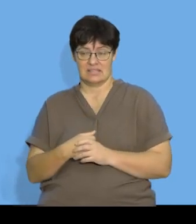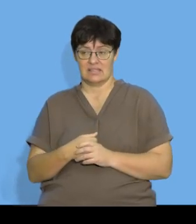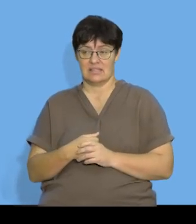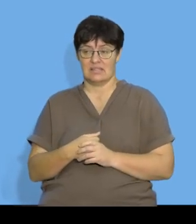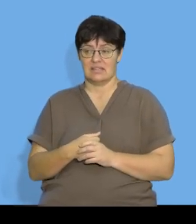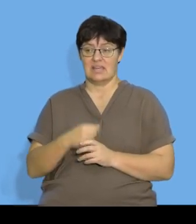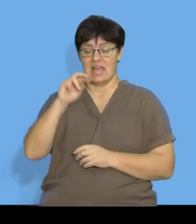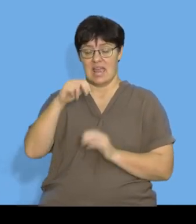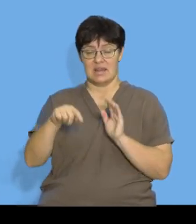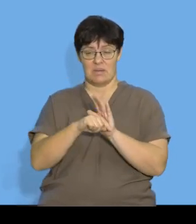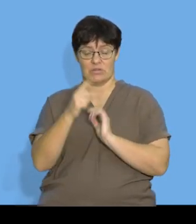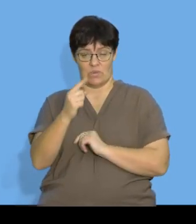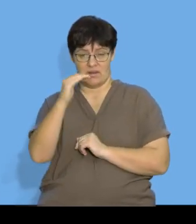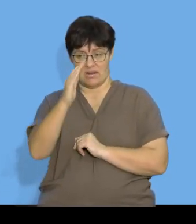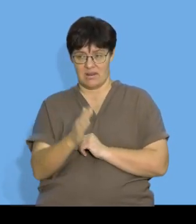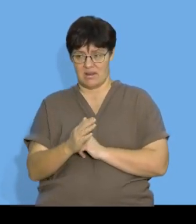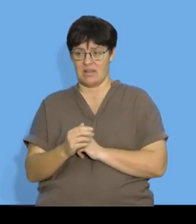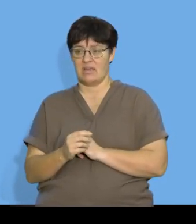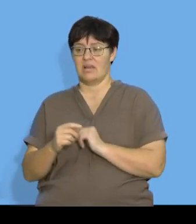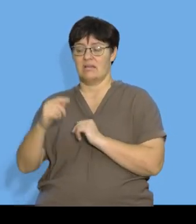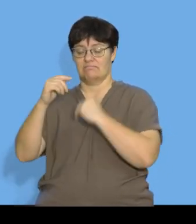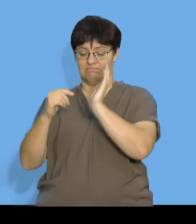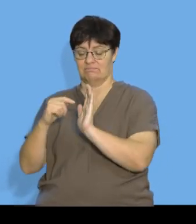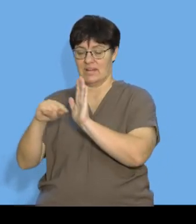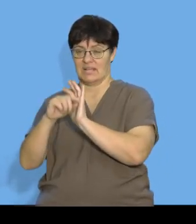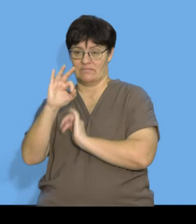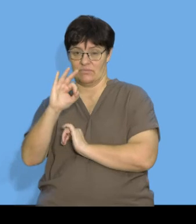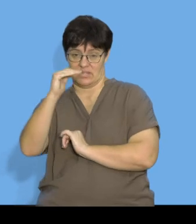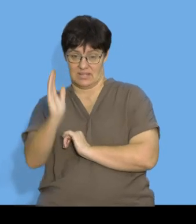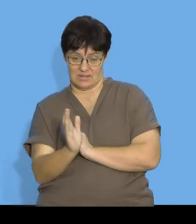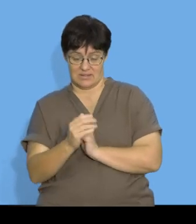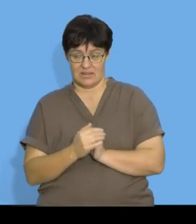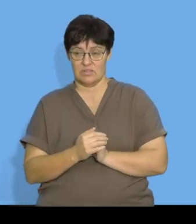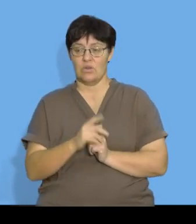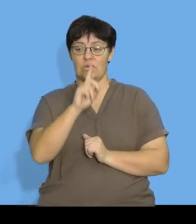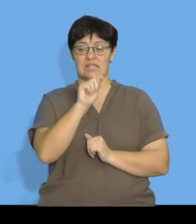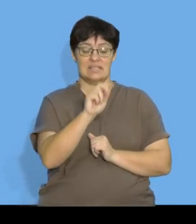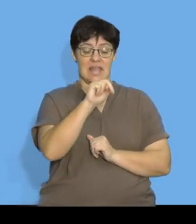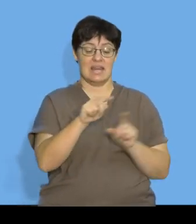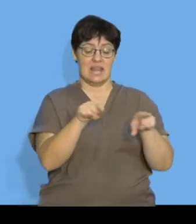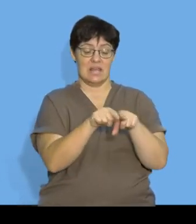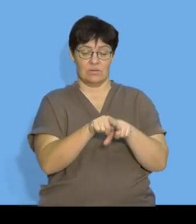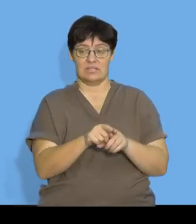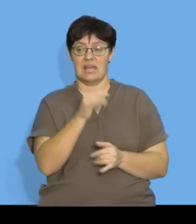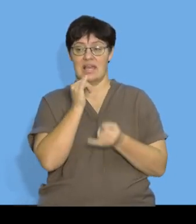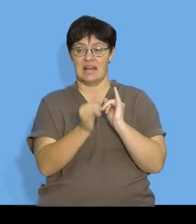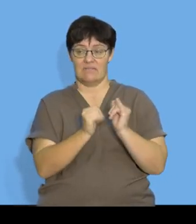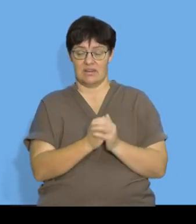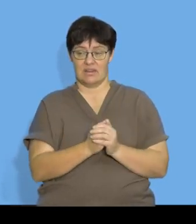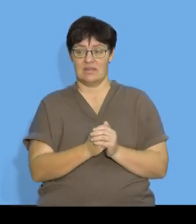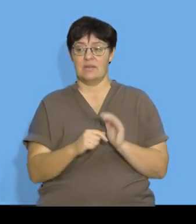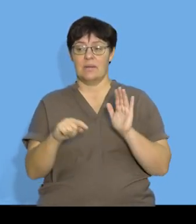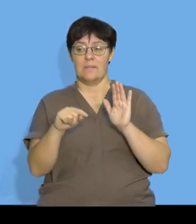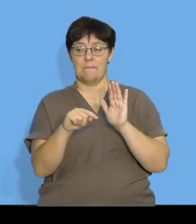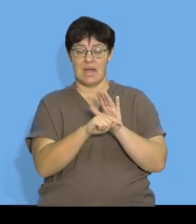minus 1 times negative 3 so it's going to be tn is equal to 11 minus